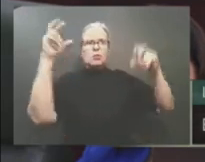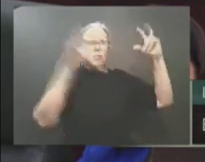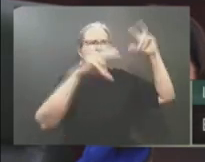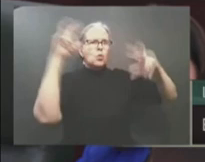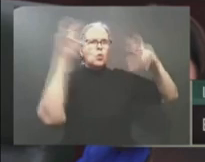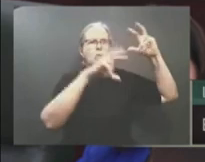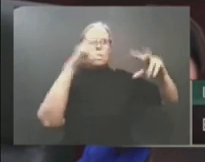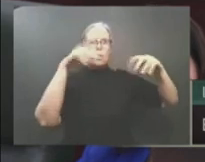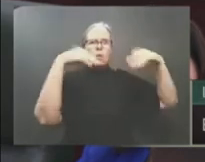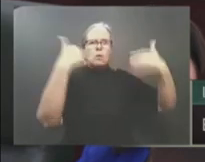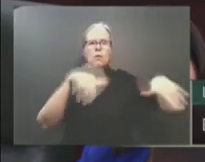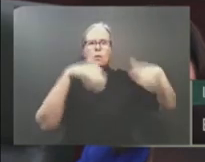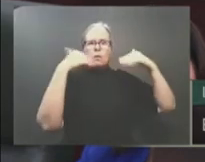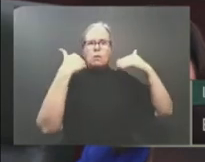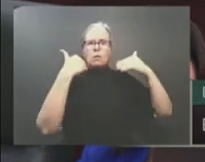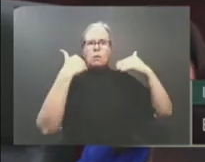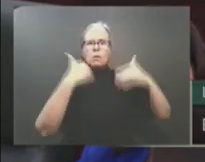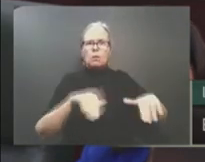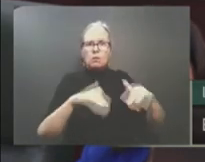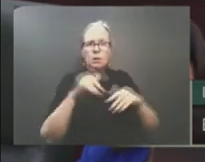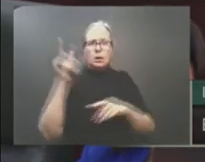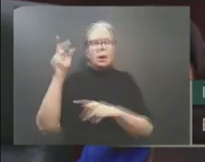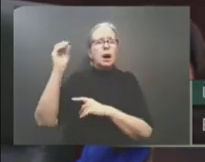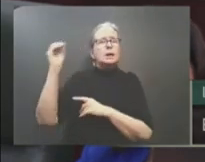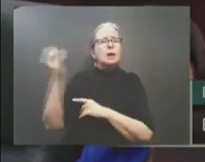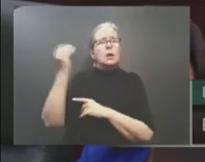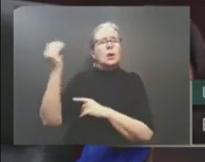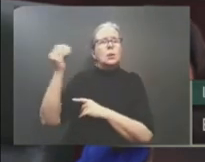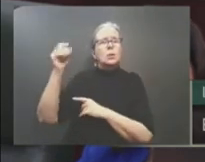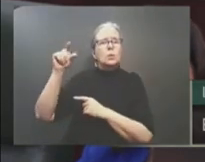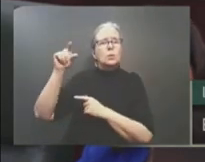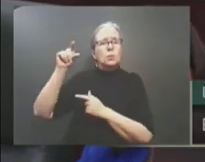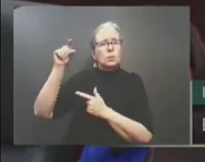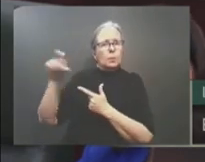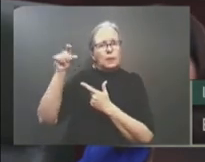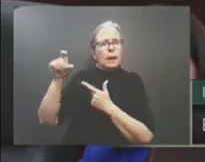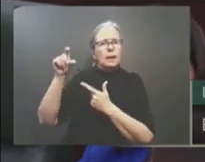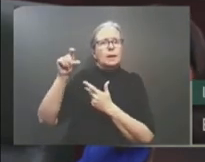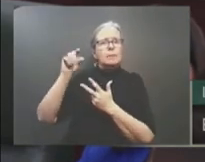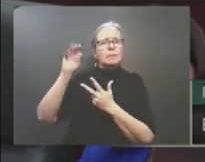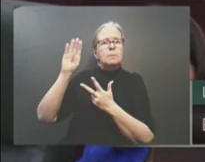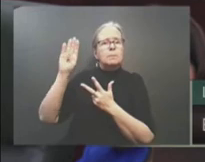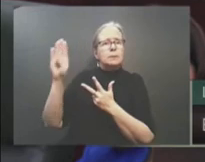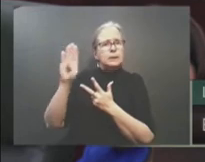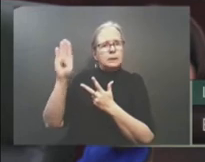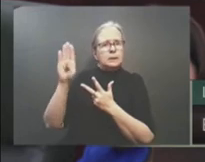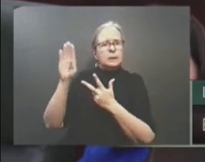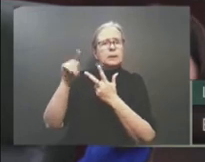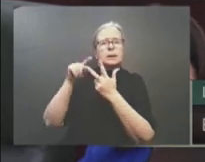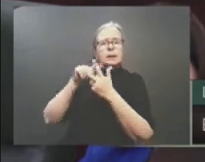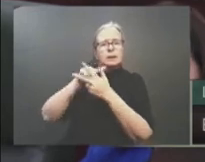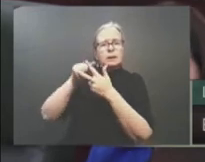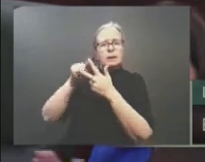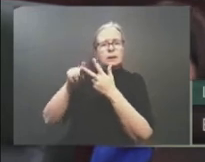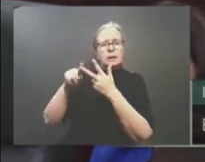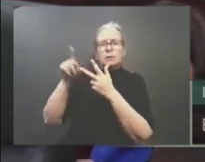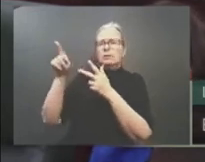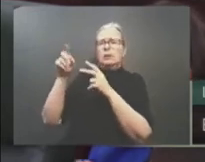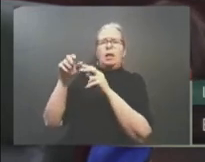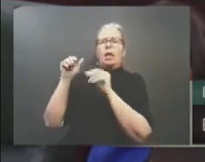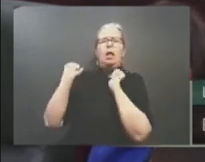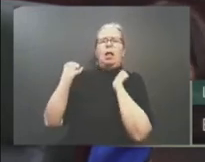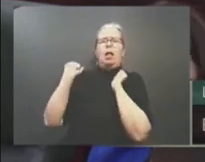we in Alberta at $729 million set another record. Businesses across sectors